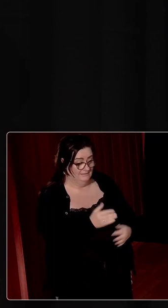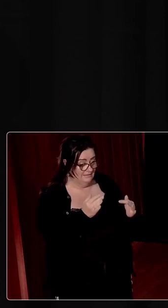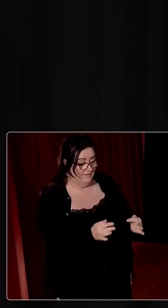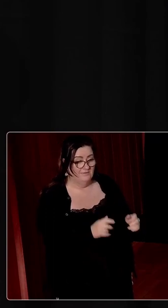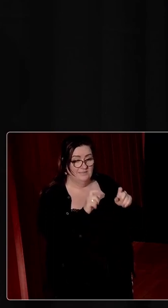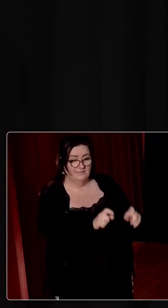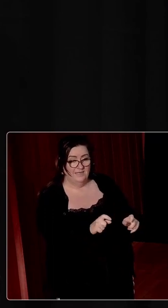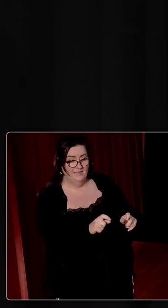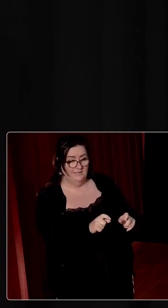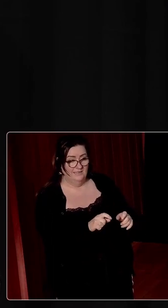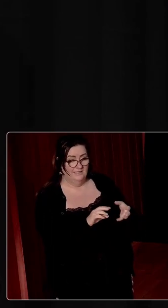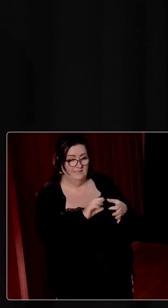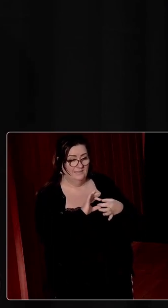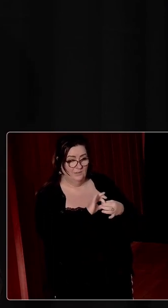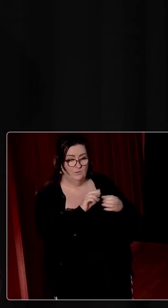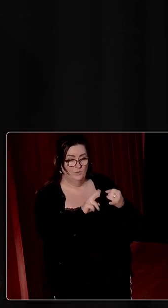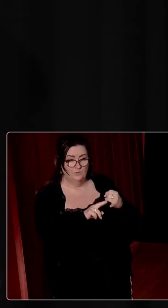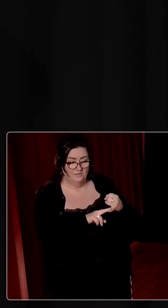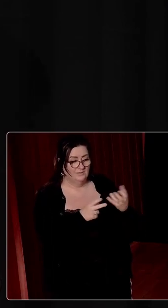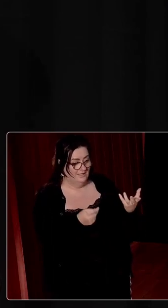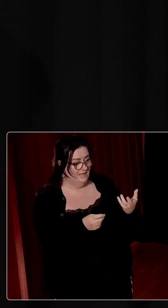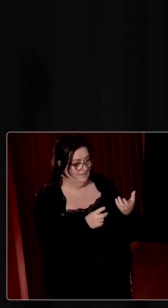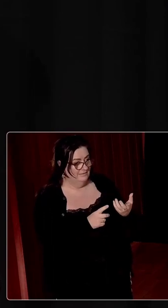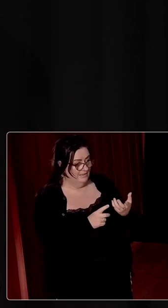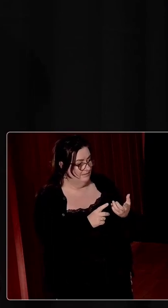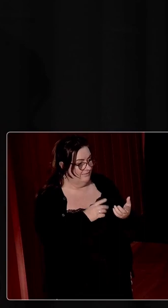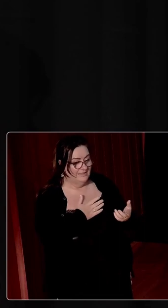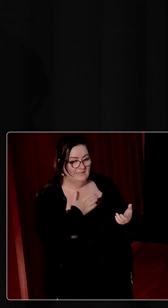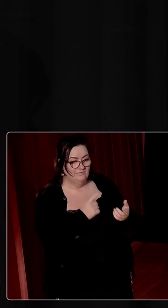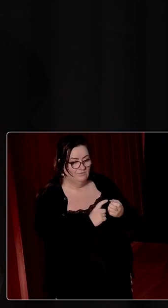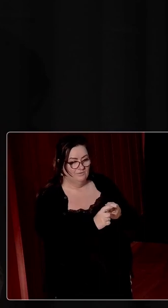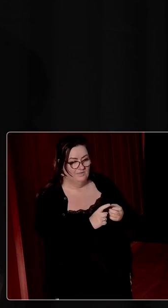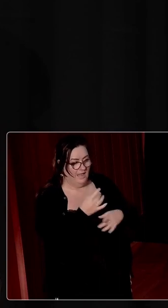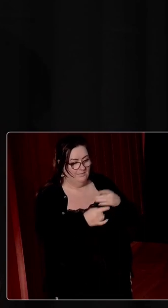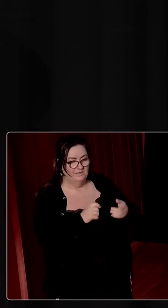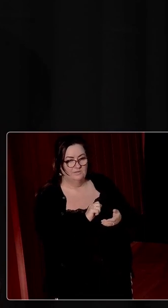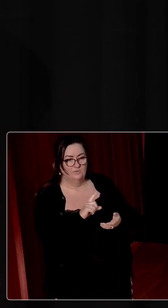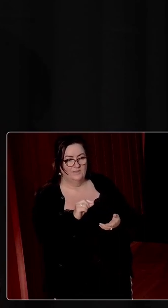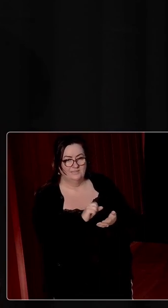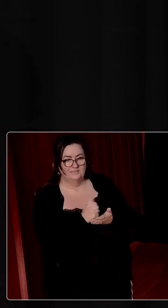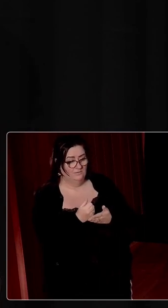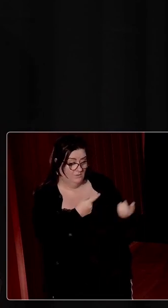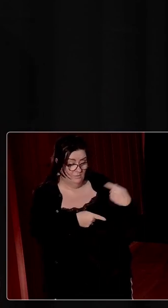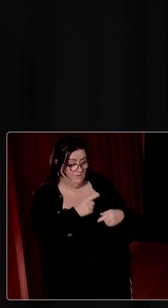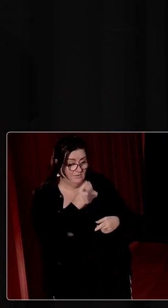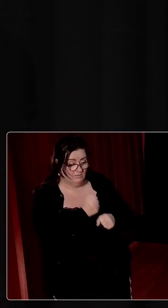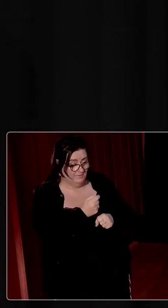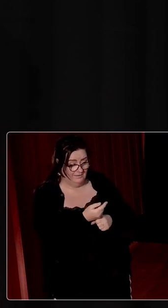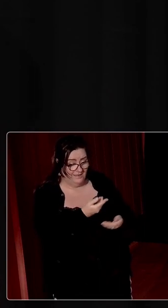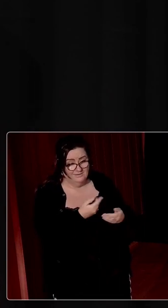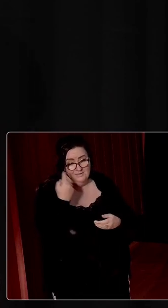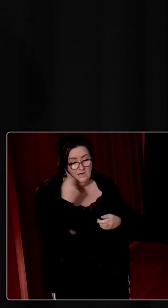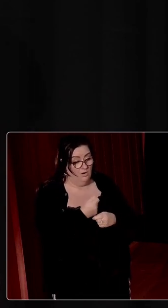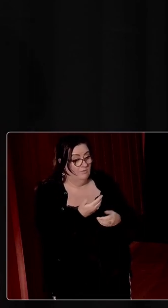stay in the union. And having lived through it, the change came in 2016. We weren't having these discussions. Or if we had,